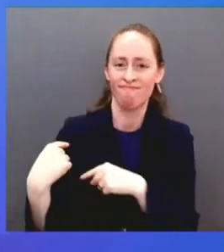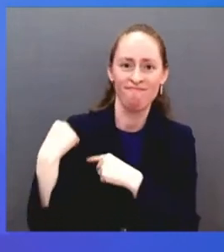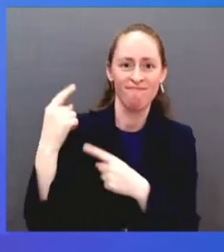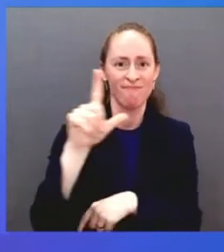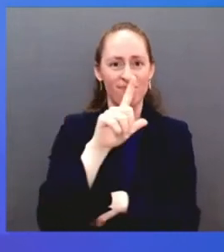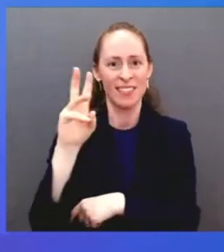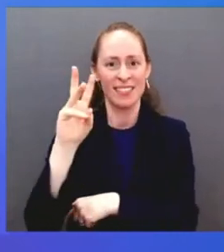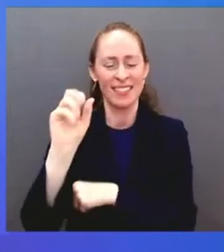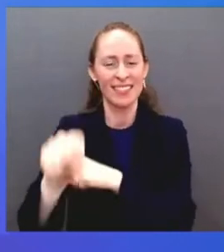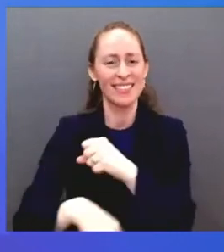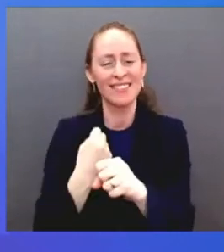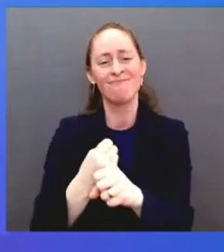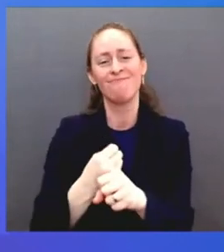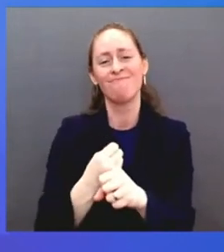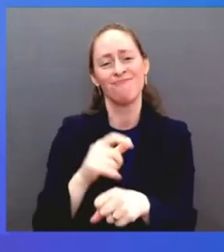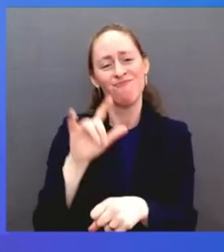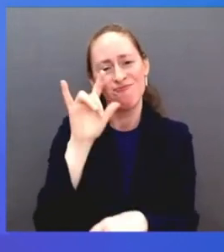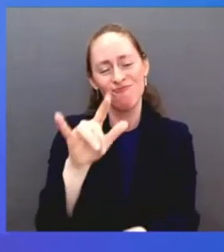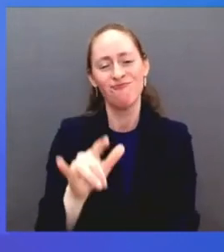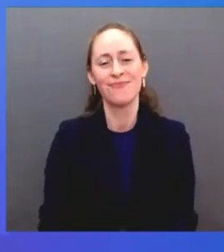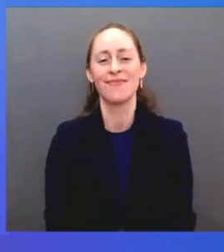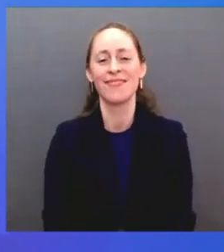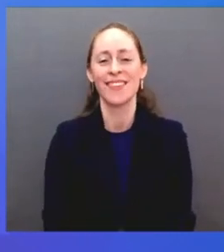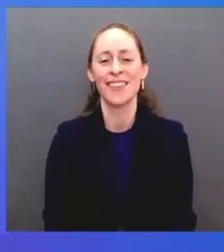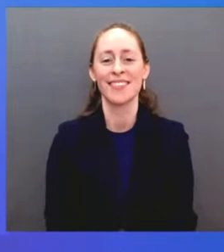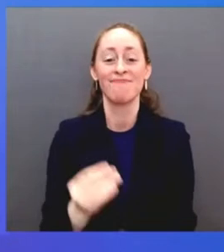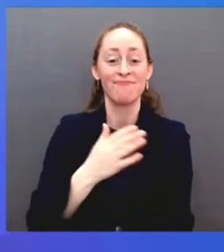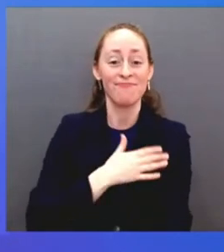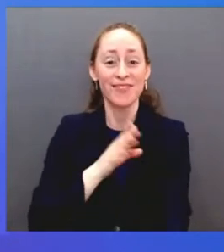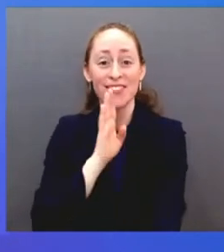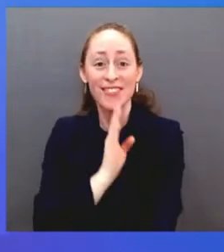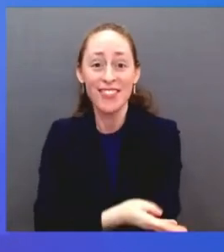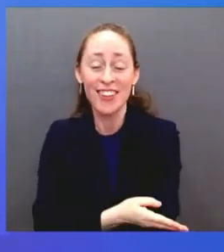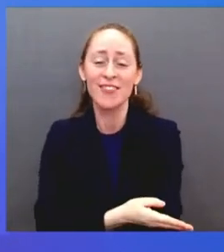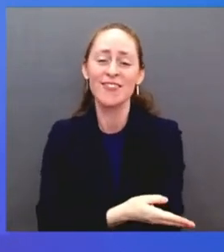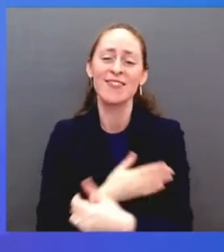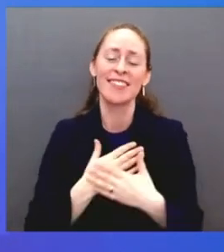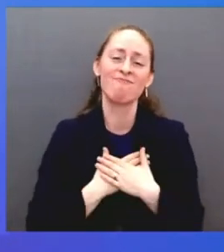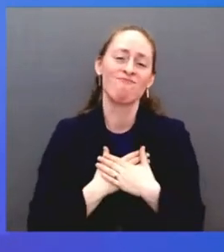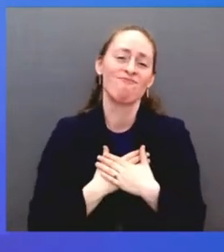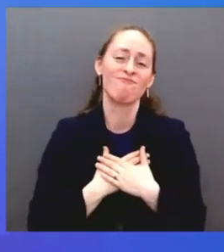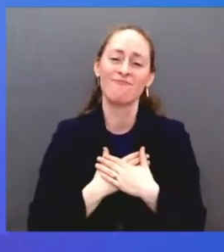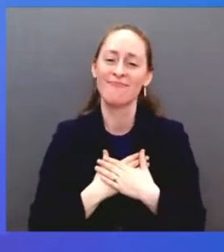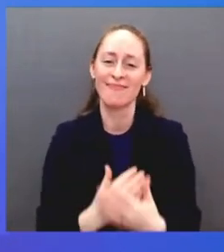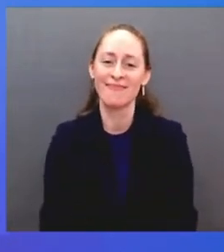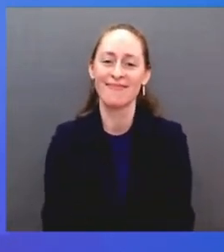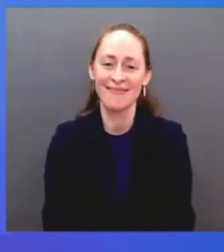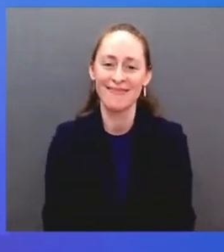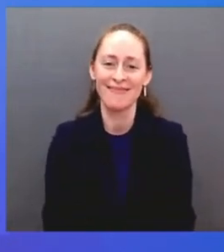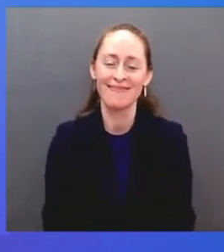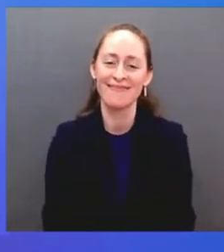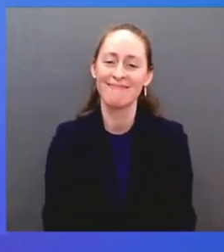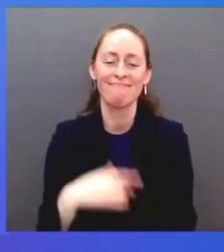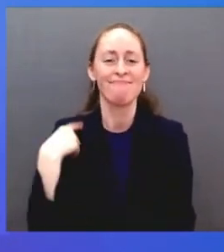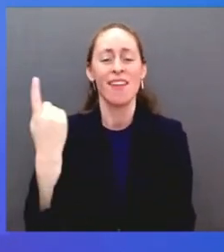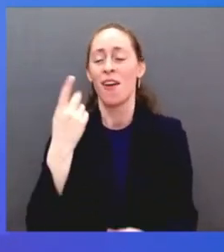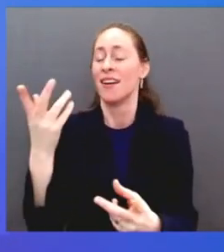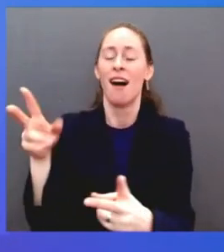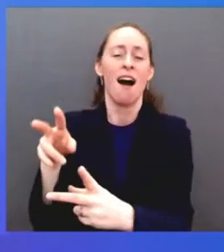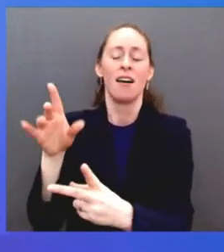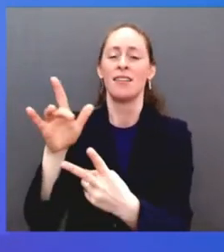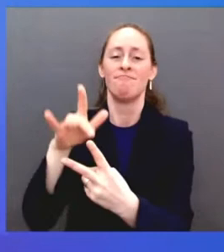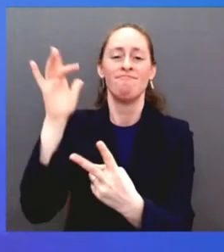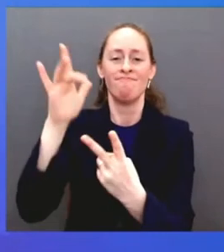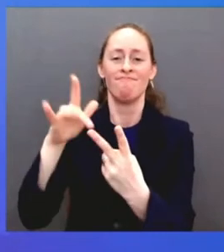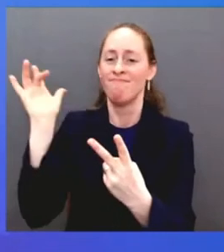Talia and Layla, you are the light of my life. Please know that whatever title I may hold or whatever job